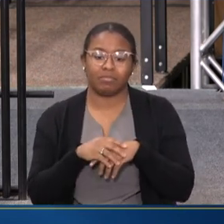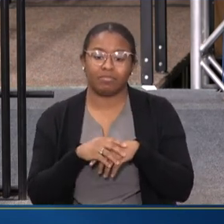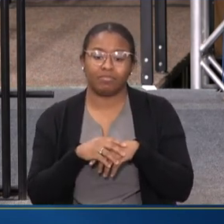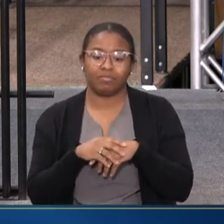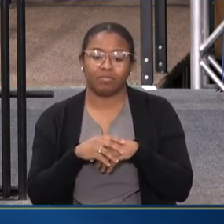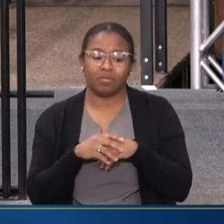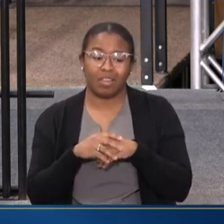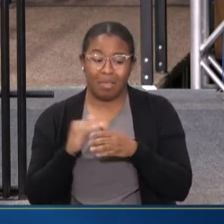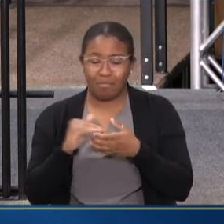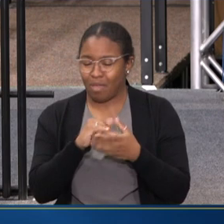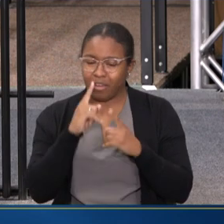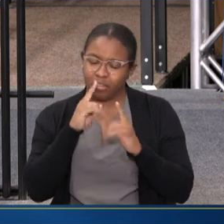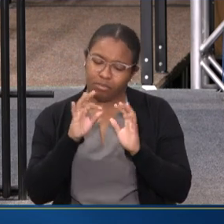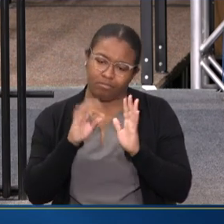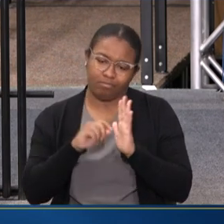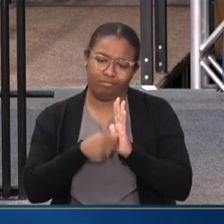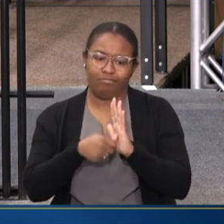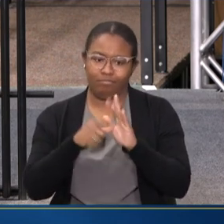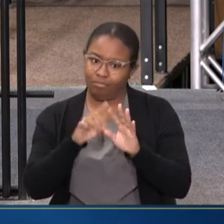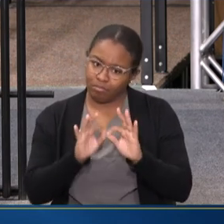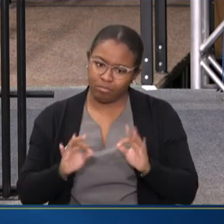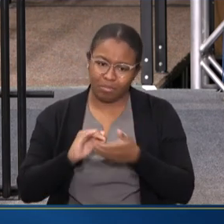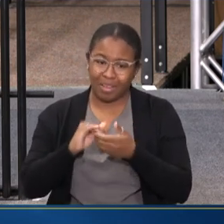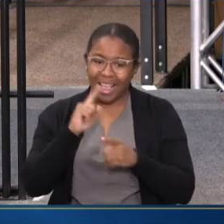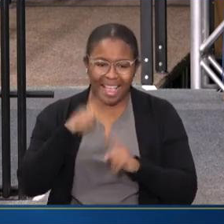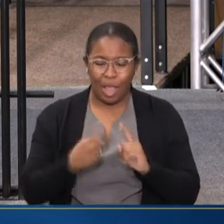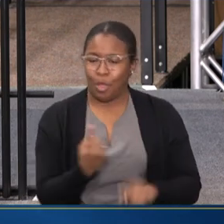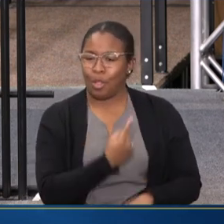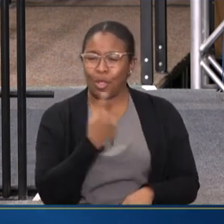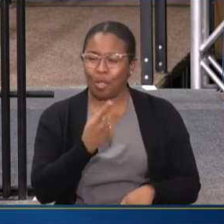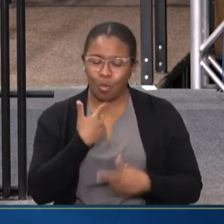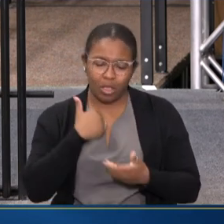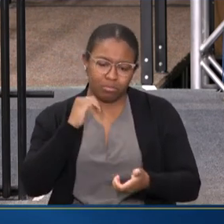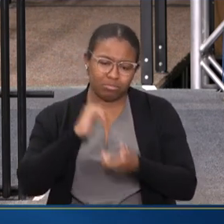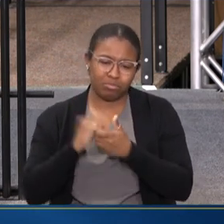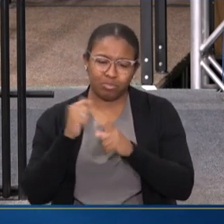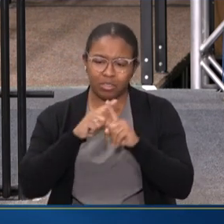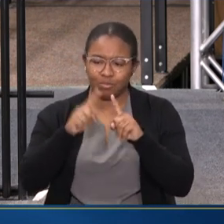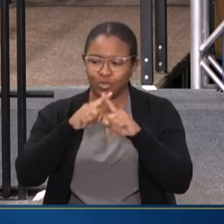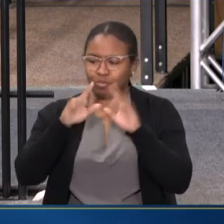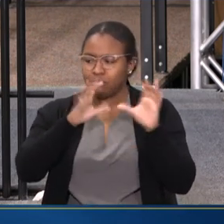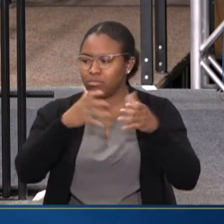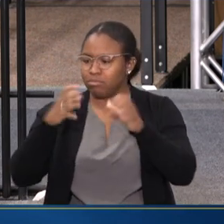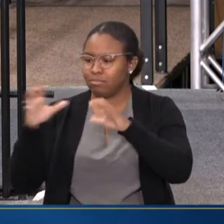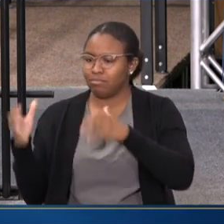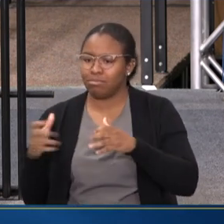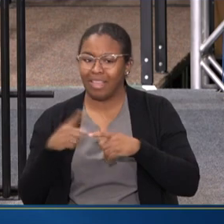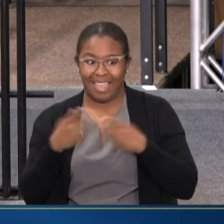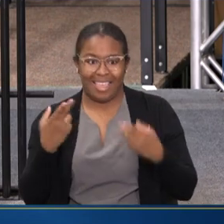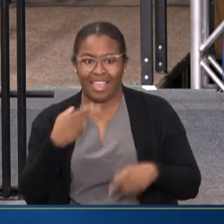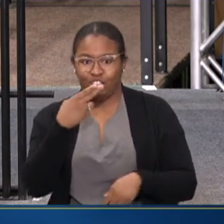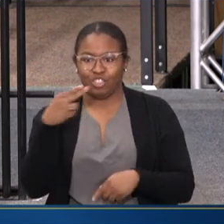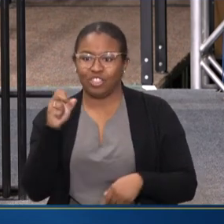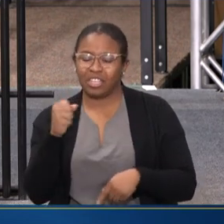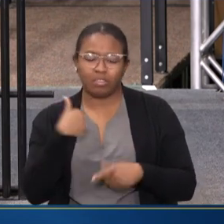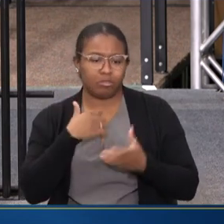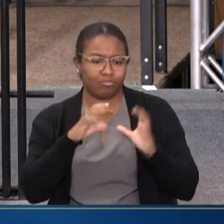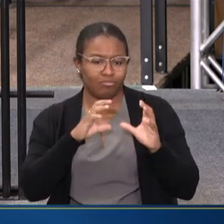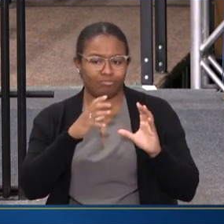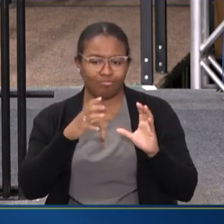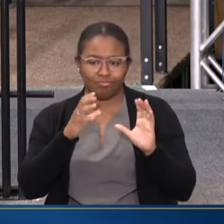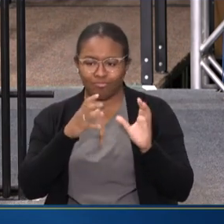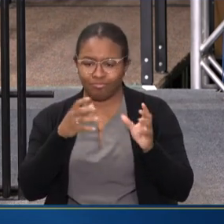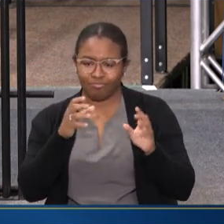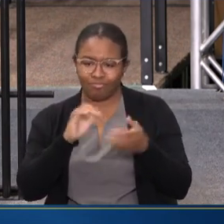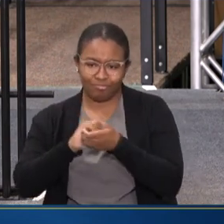PARTNERSHIP IS KEY. CERTAINLY, WE CAN'T DO IT ALONE. WE PARTNER WITH ALL OF OUR OPERATING DIVISIONS HERE AT HEALTH AND HUMAN SERVICES, AS WELL AS